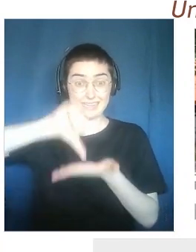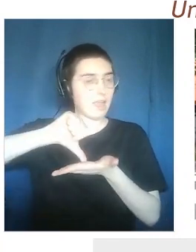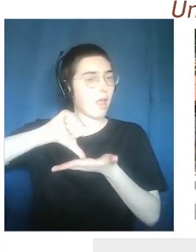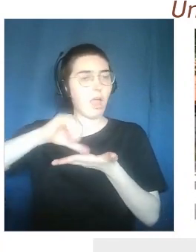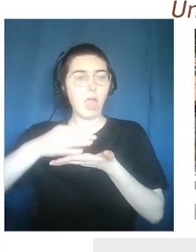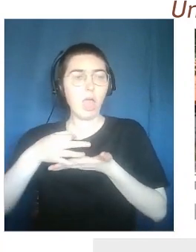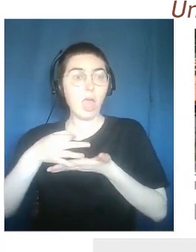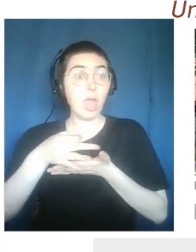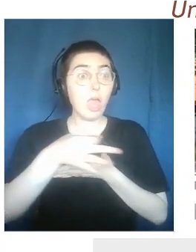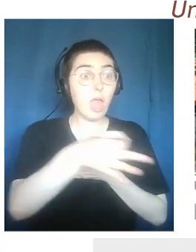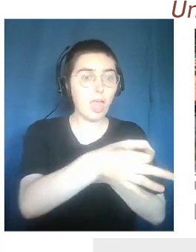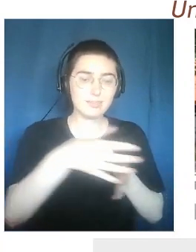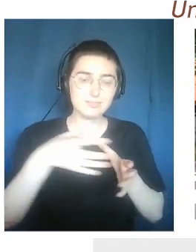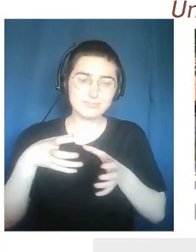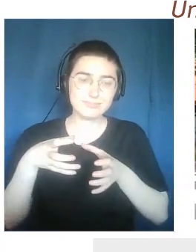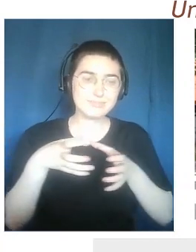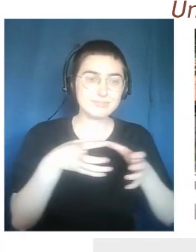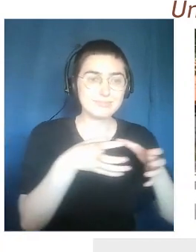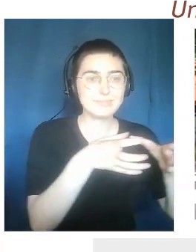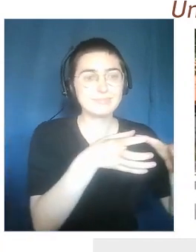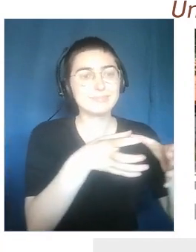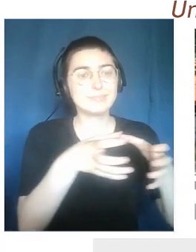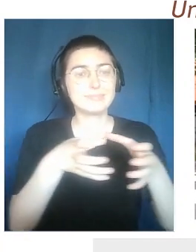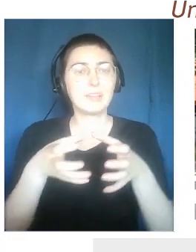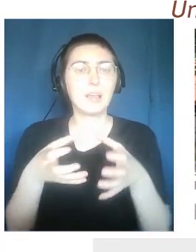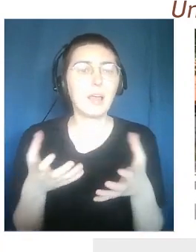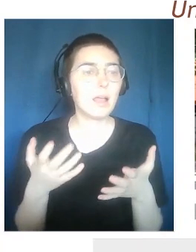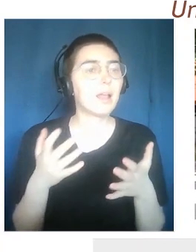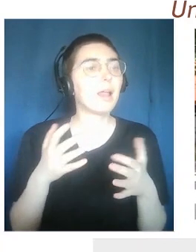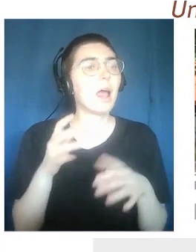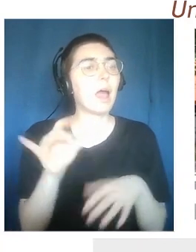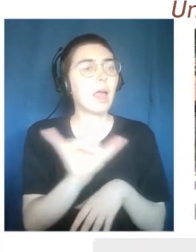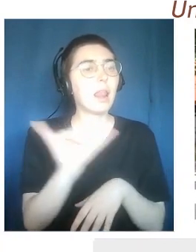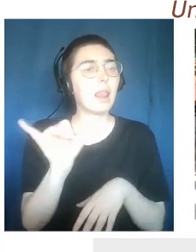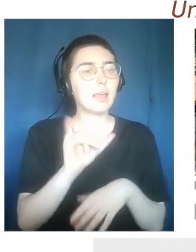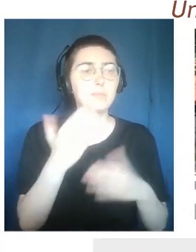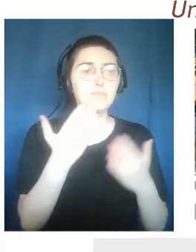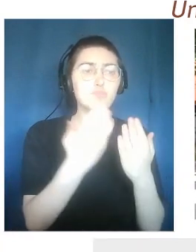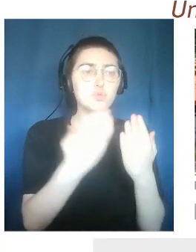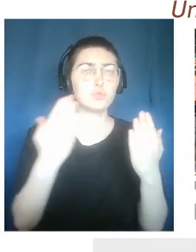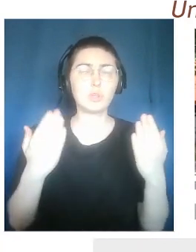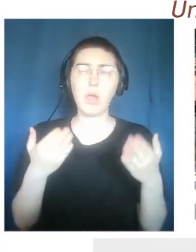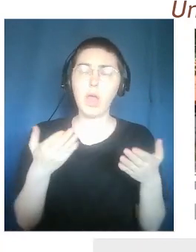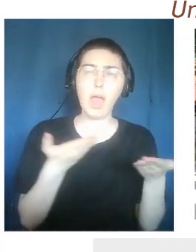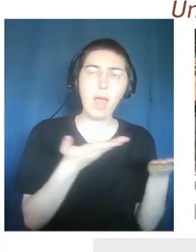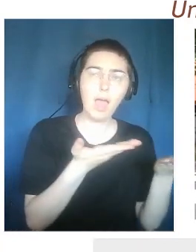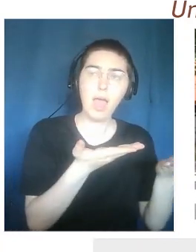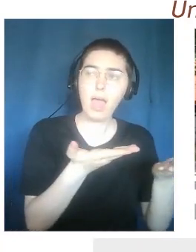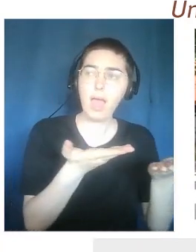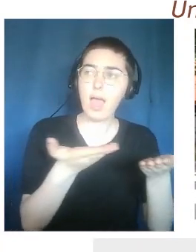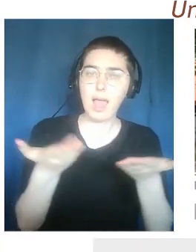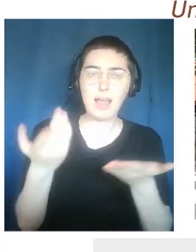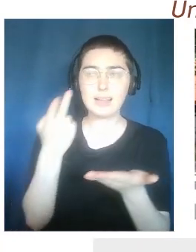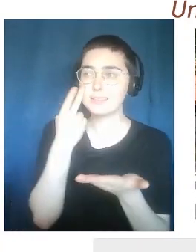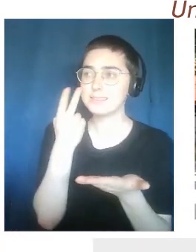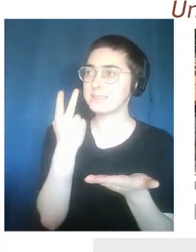as if they were contemporary art museums. To discover the invisible cities through the stories of their